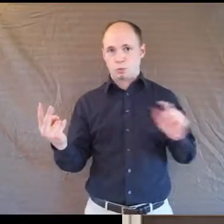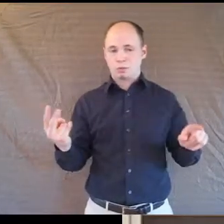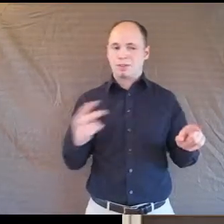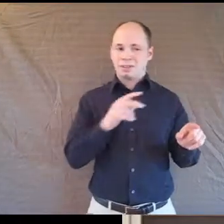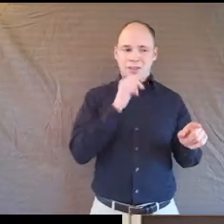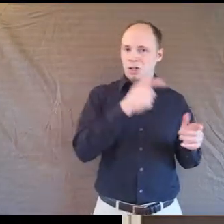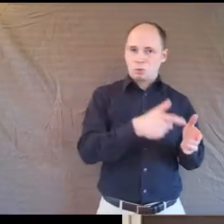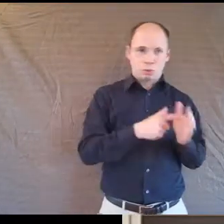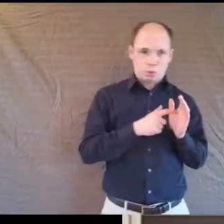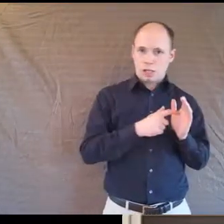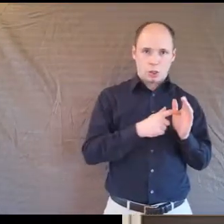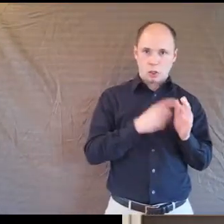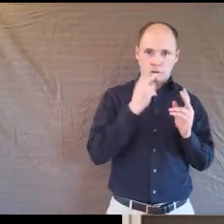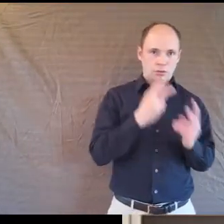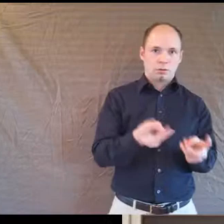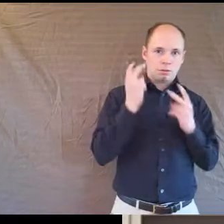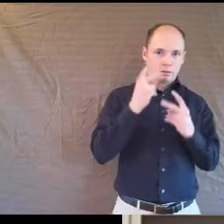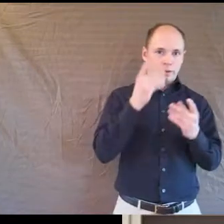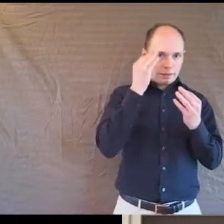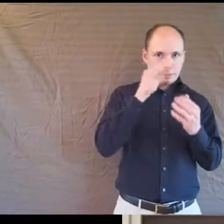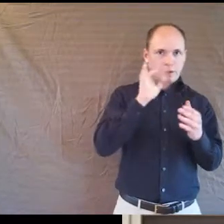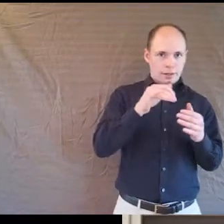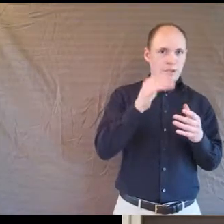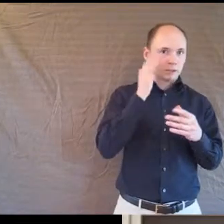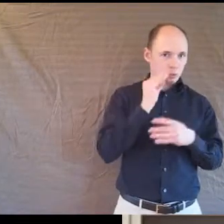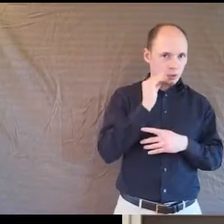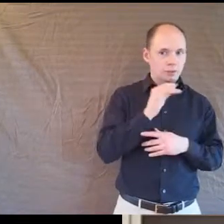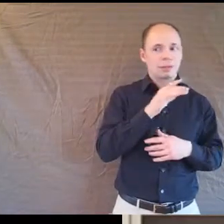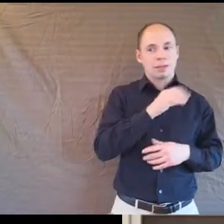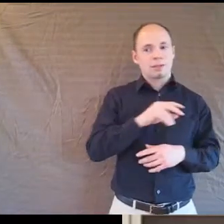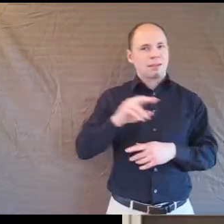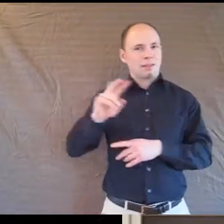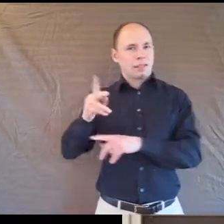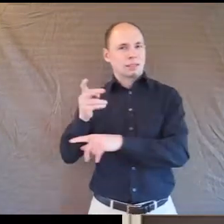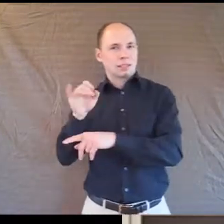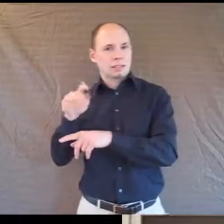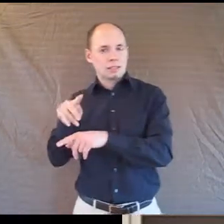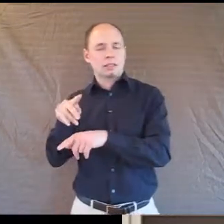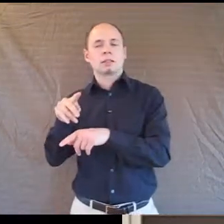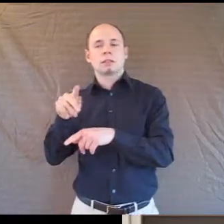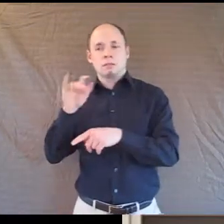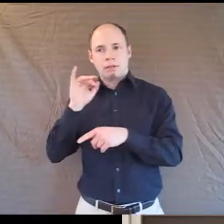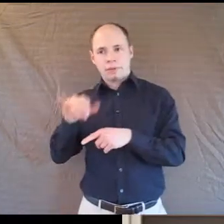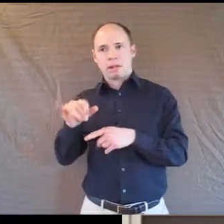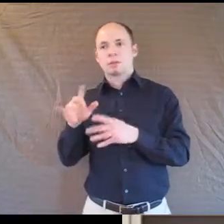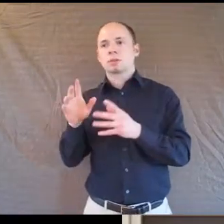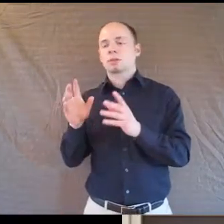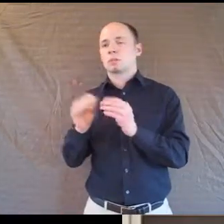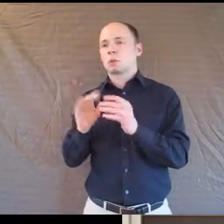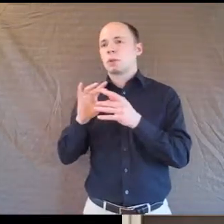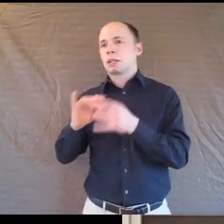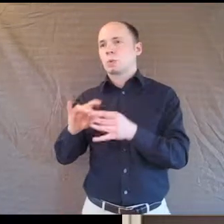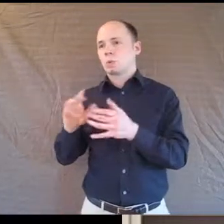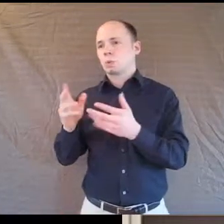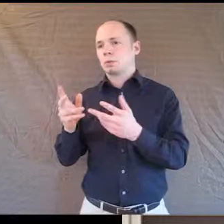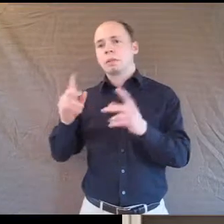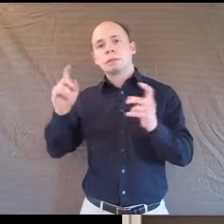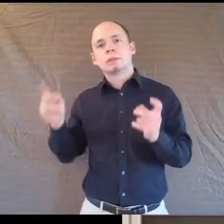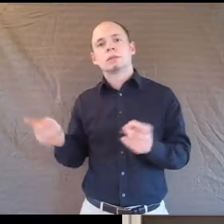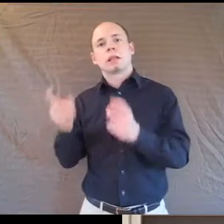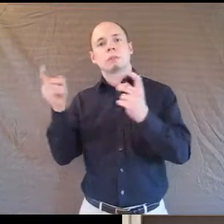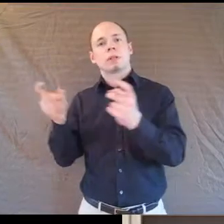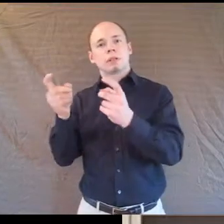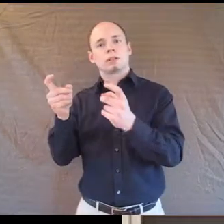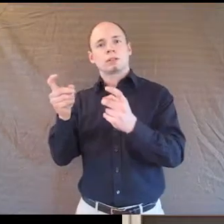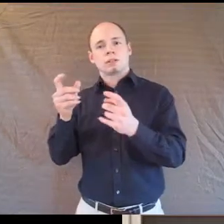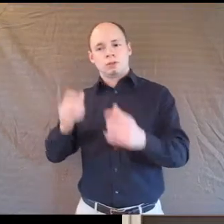the second key that we were talking about a little while ago that the thing to do is to celebrate